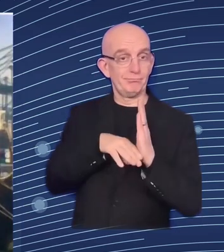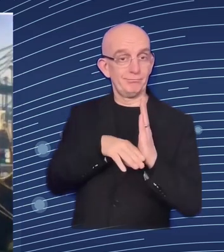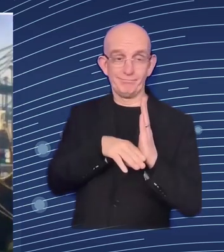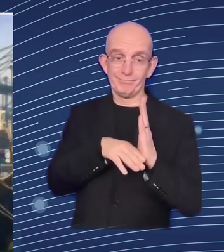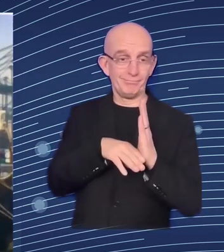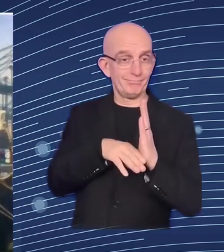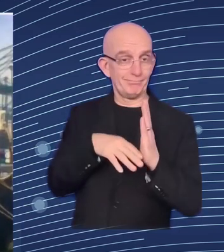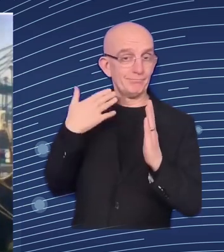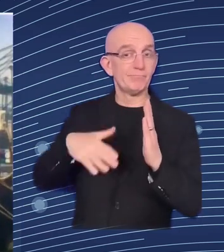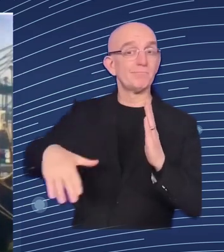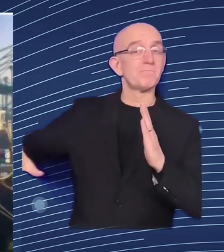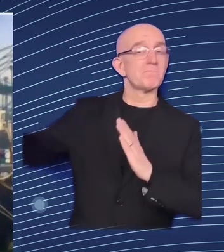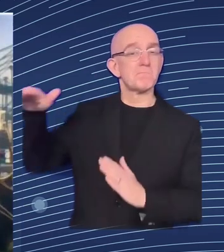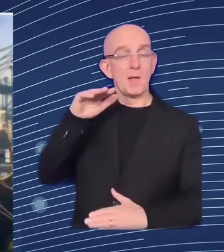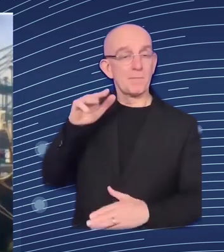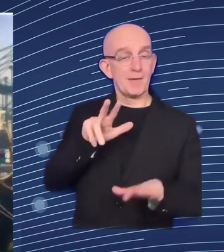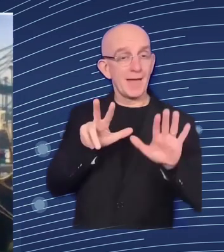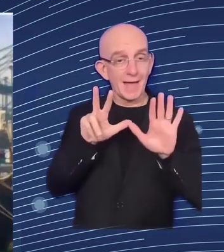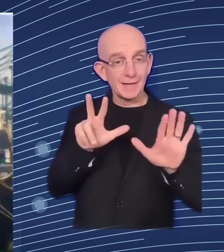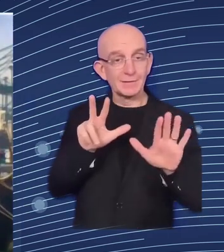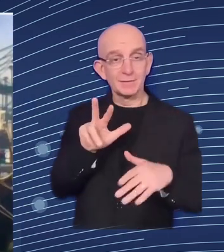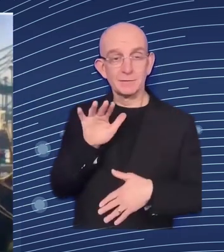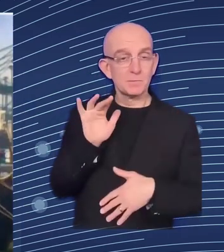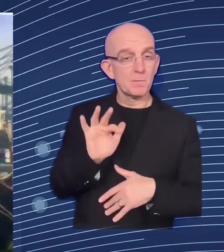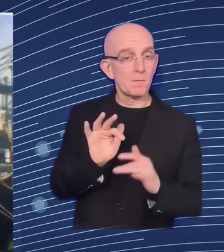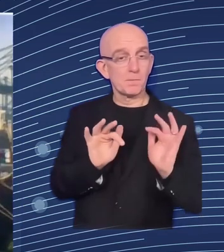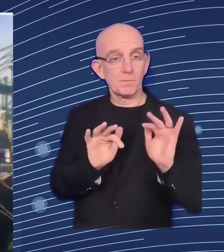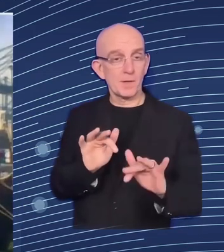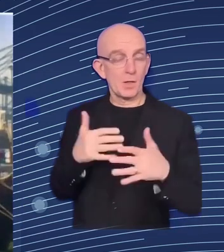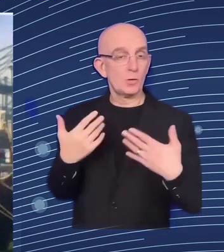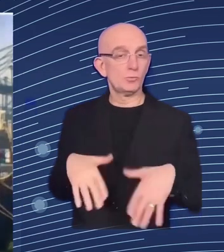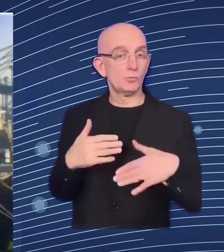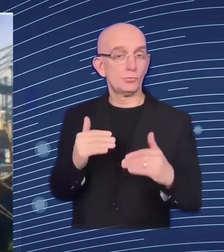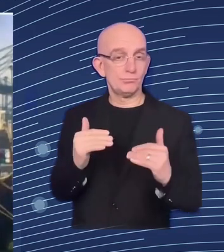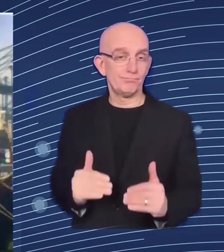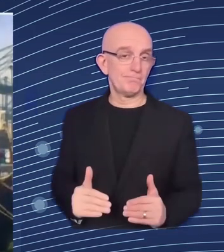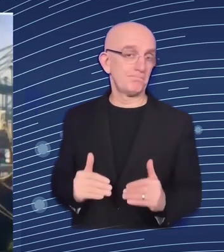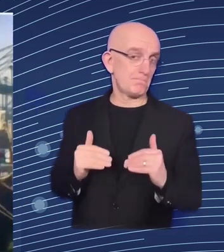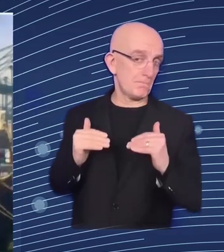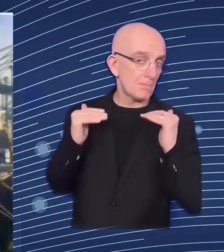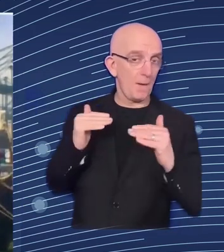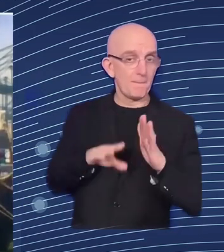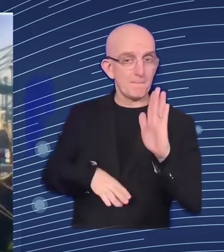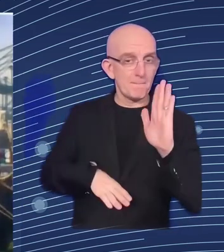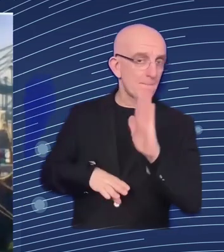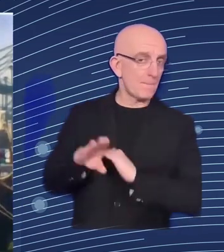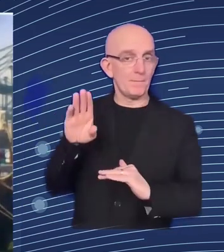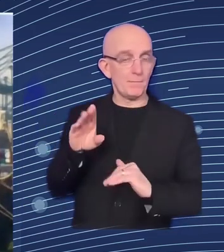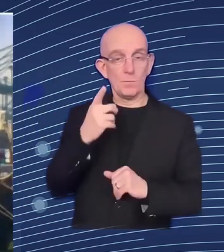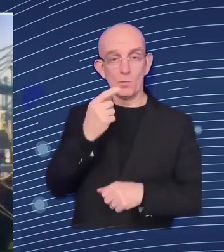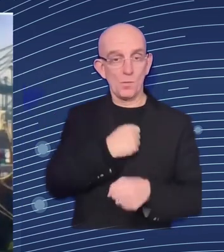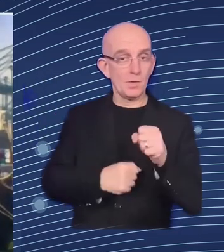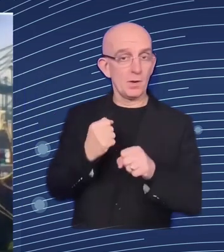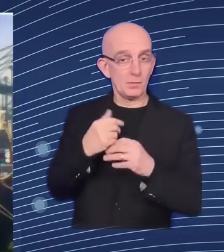migrating beyond from east from kiev to the to the west even despite all that the sector has grown eight percent at the moment it brings